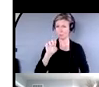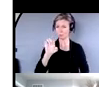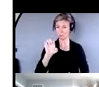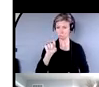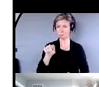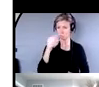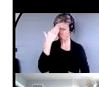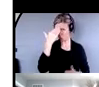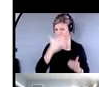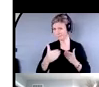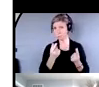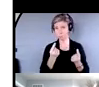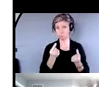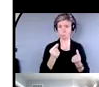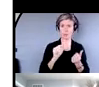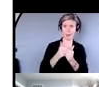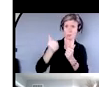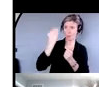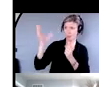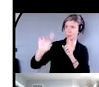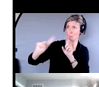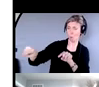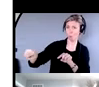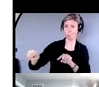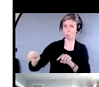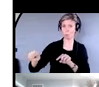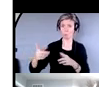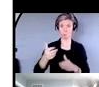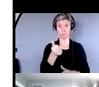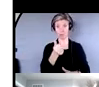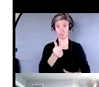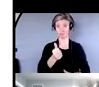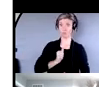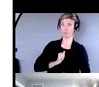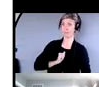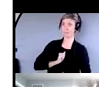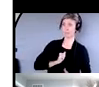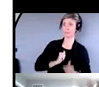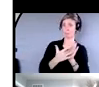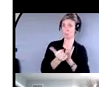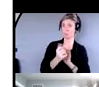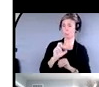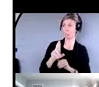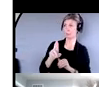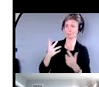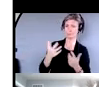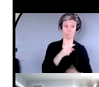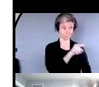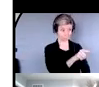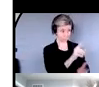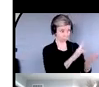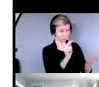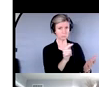So this is for, like, if you experience or if you're talking to somebody and they disclose to you, would you know where to go?